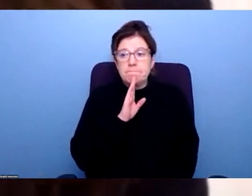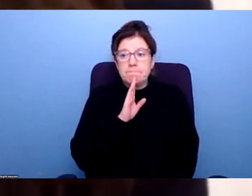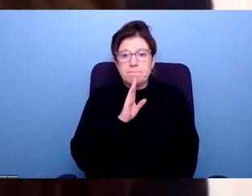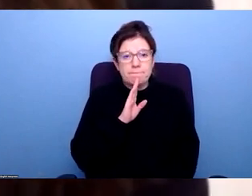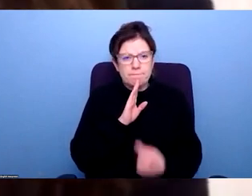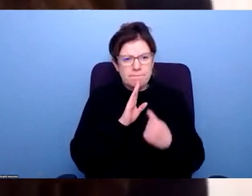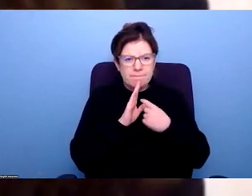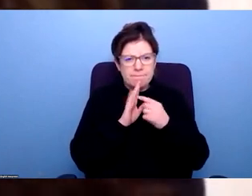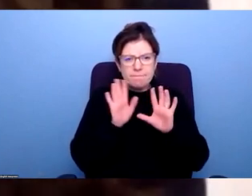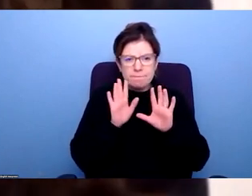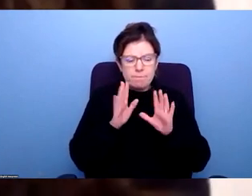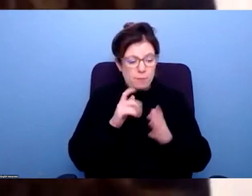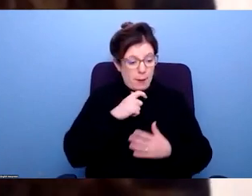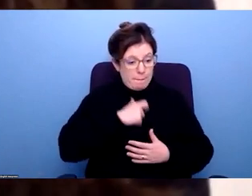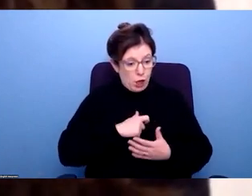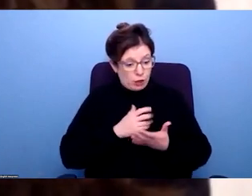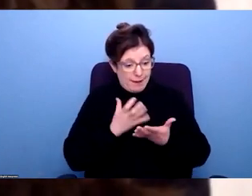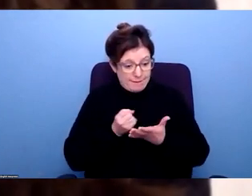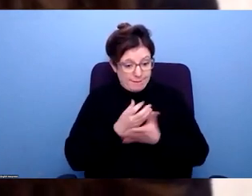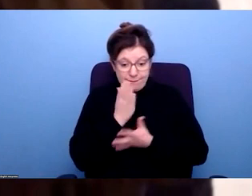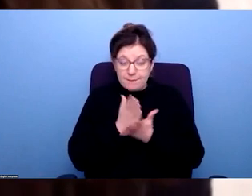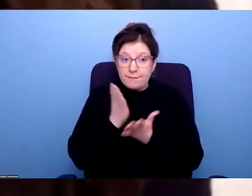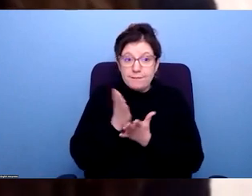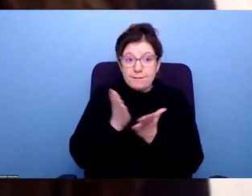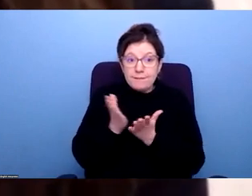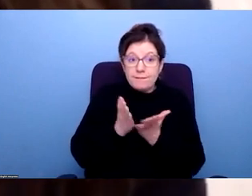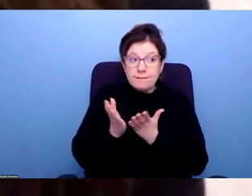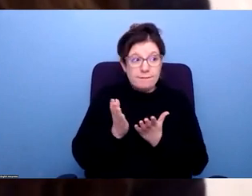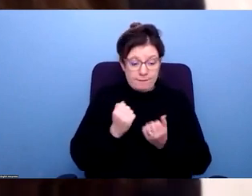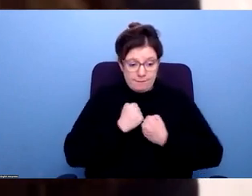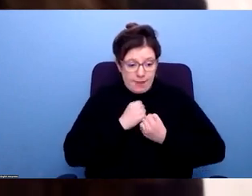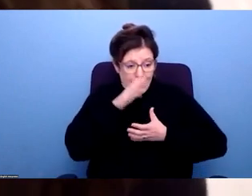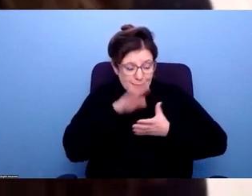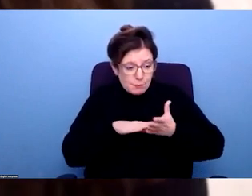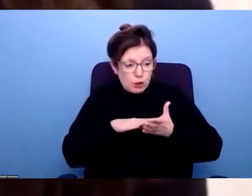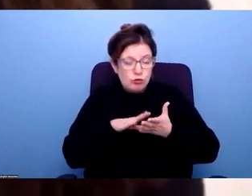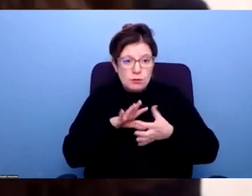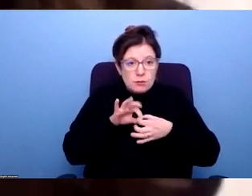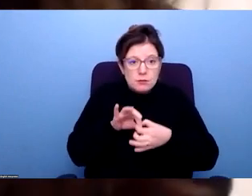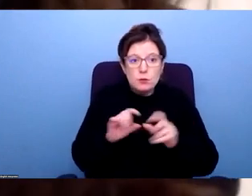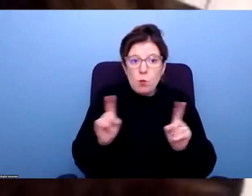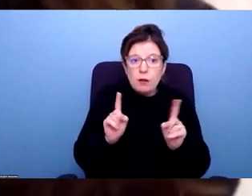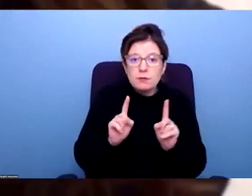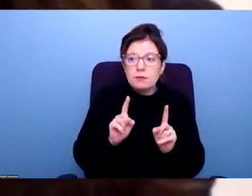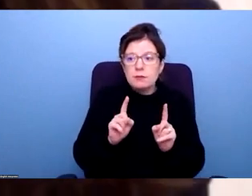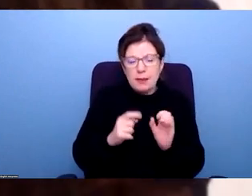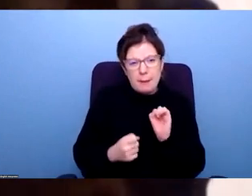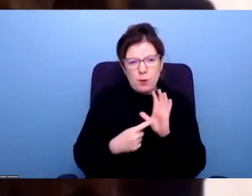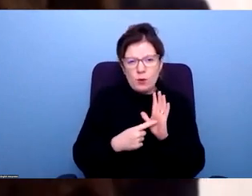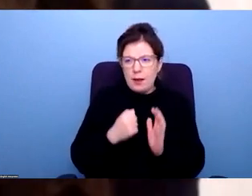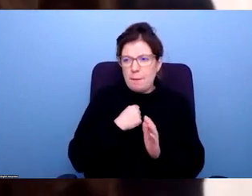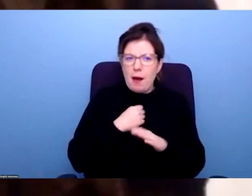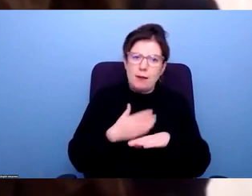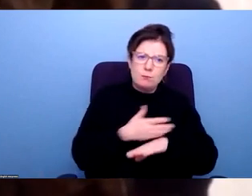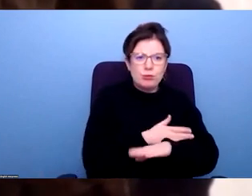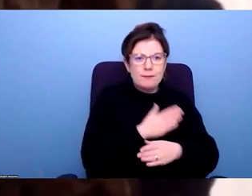into that sort of intersectional, you know, experiences is incredibly, you know, incredibly important. This is something I sort of did in my previous life